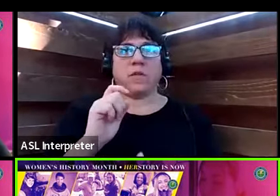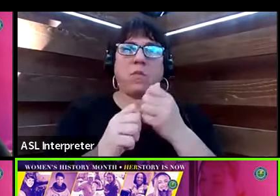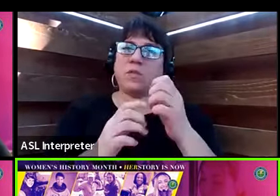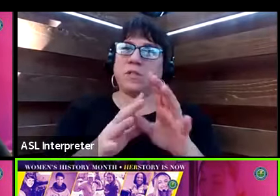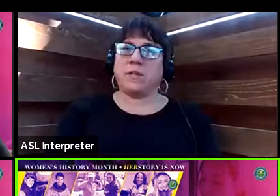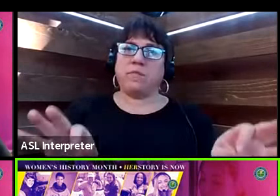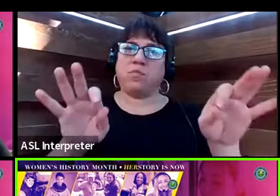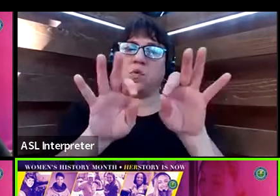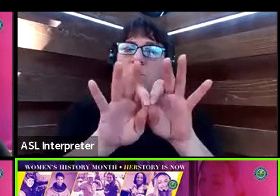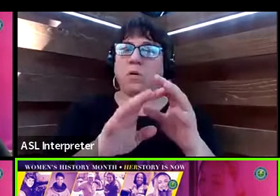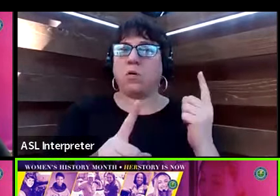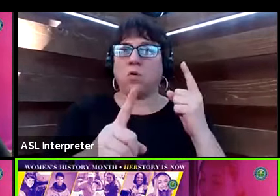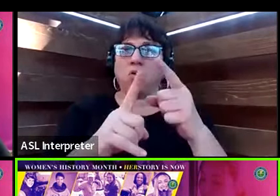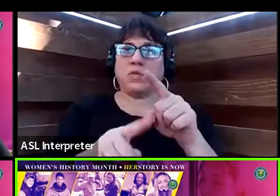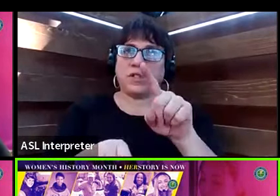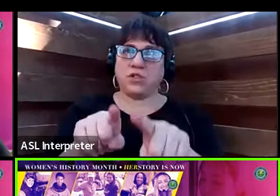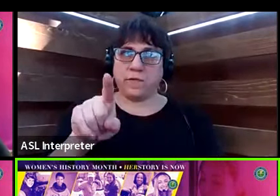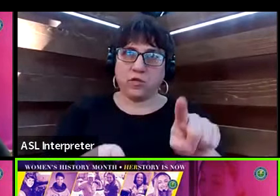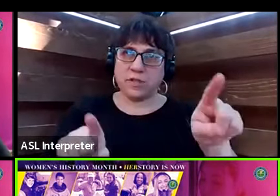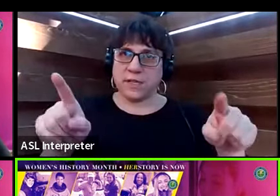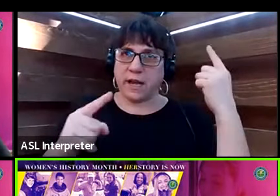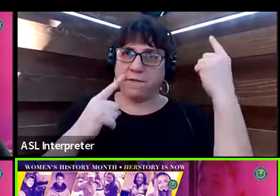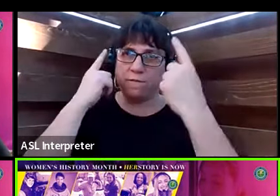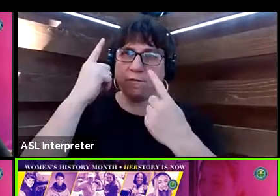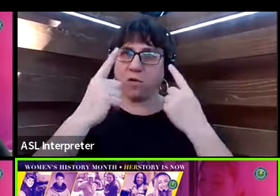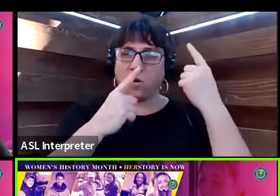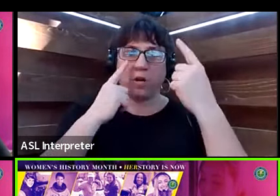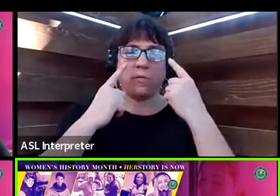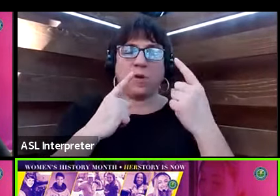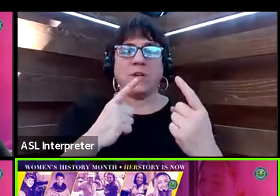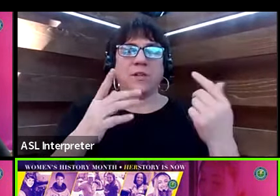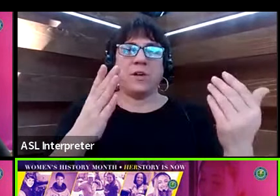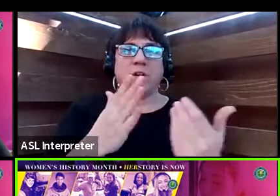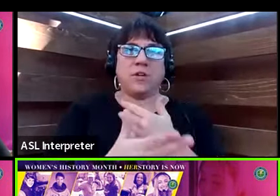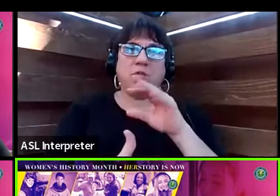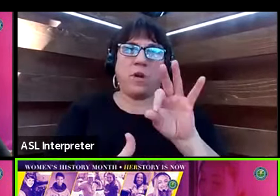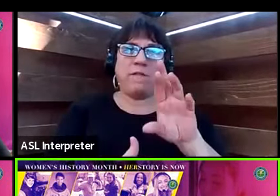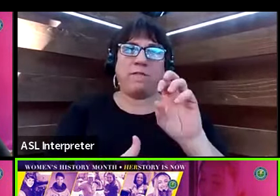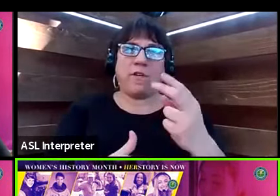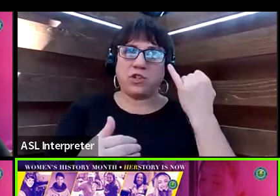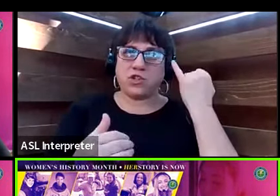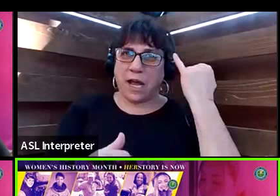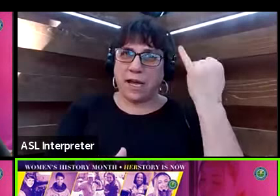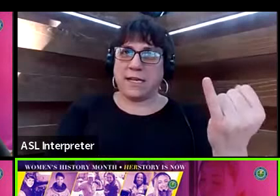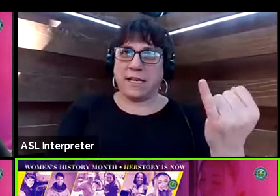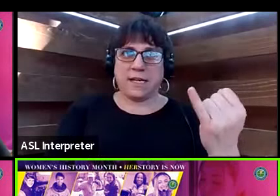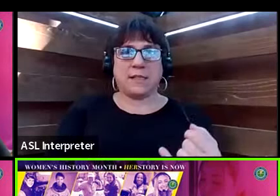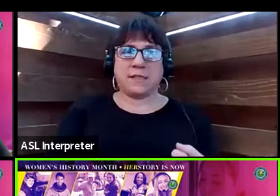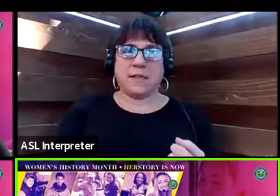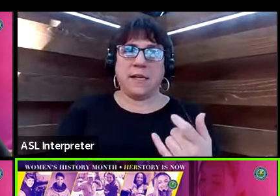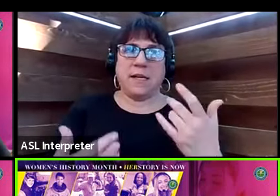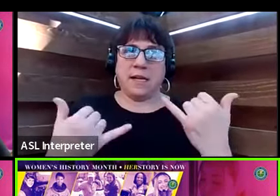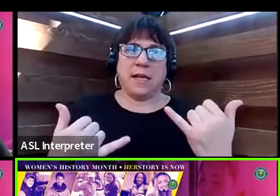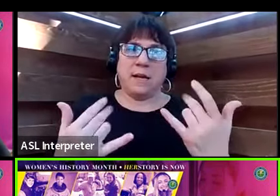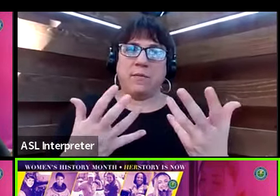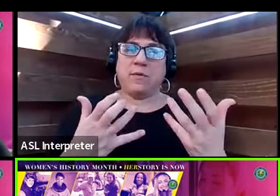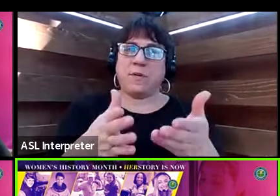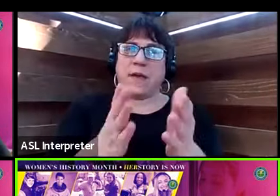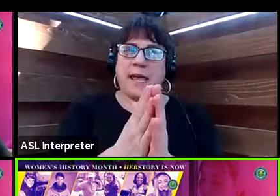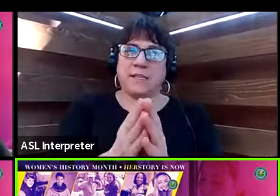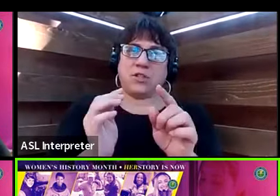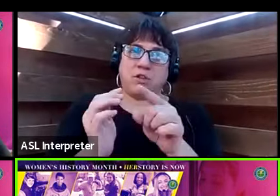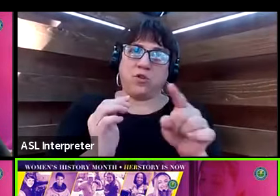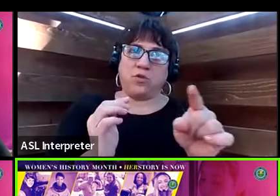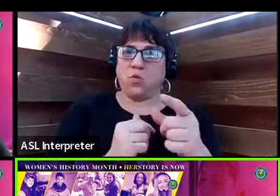goals, because diversity of thought brings new and fresher ideas. Now, I'd like to ask all of you